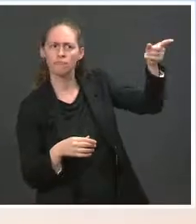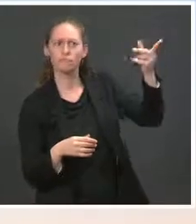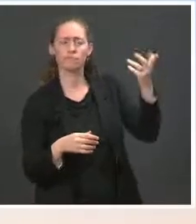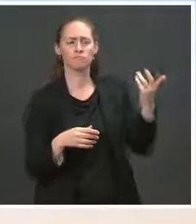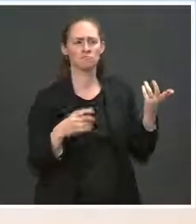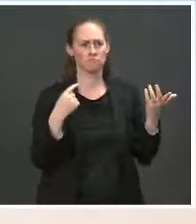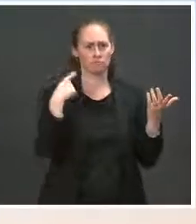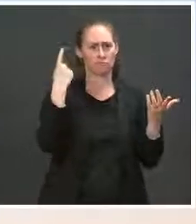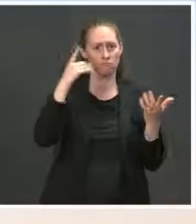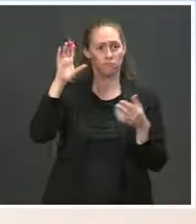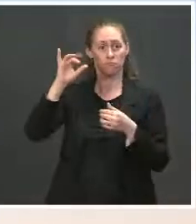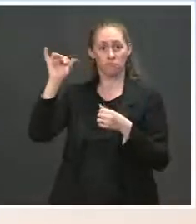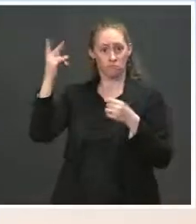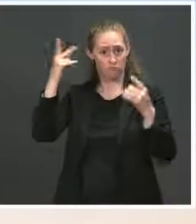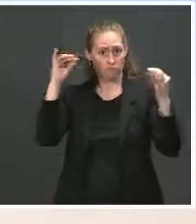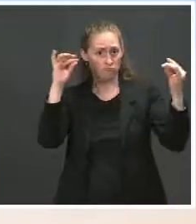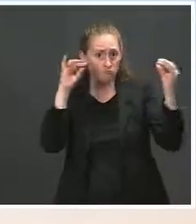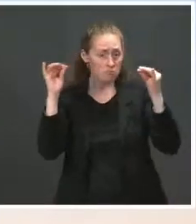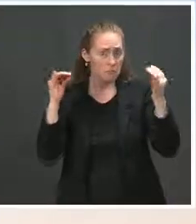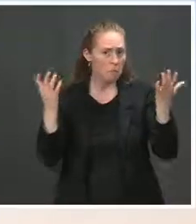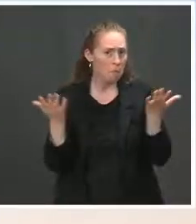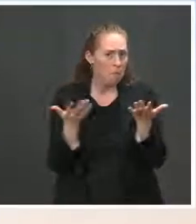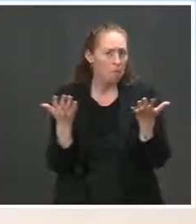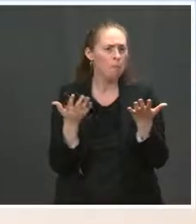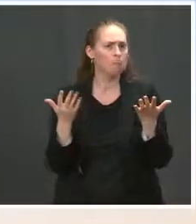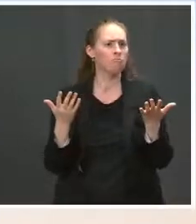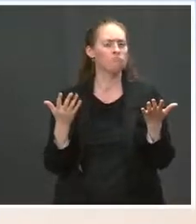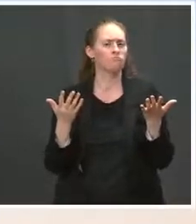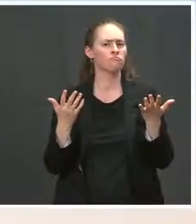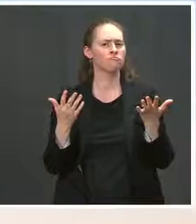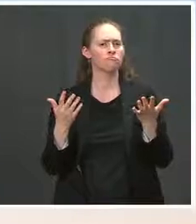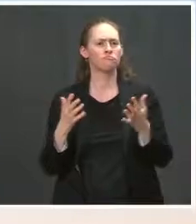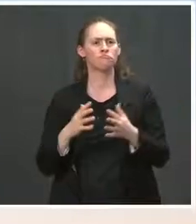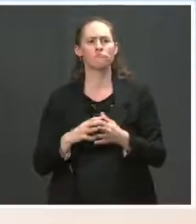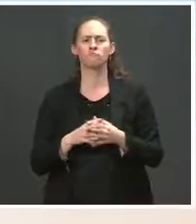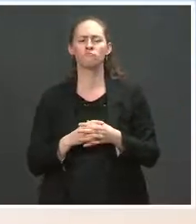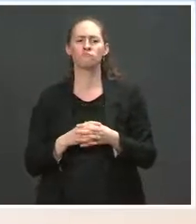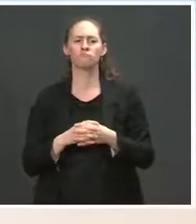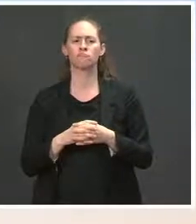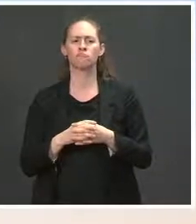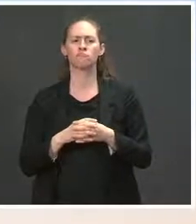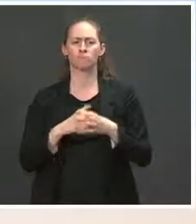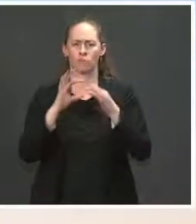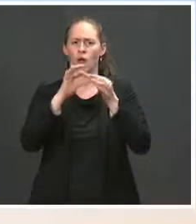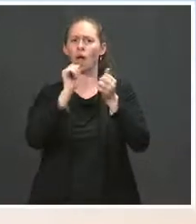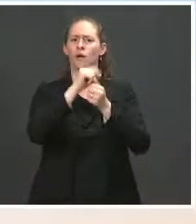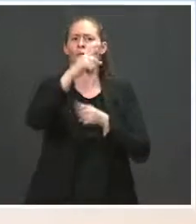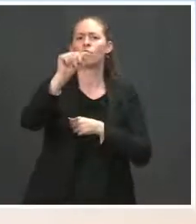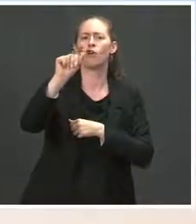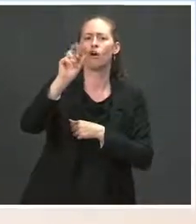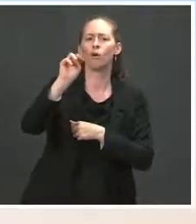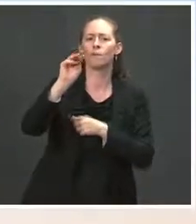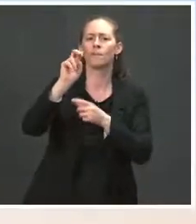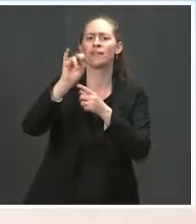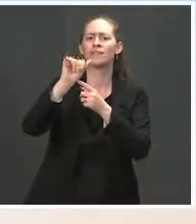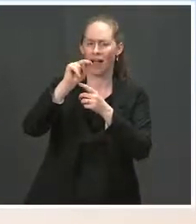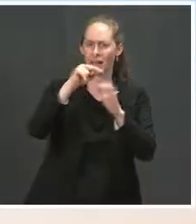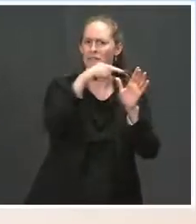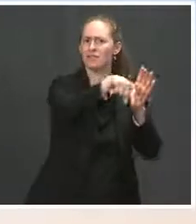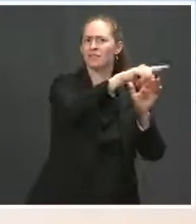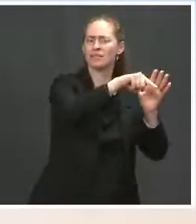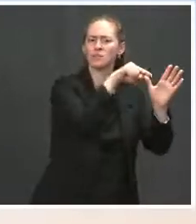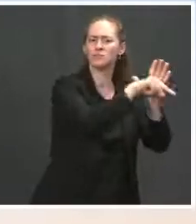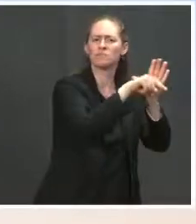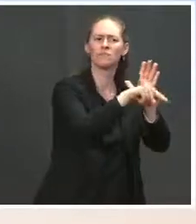campaign pledge on Armenian genocide recognition that it would harm U.S. Turkey ties, how much is that idea